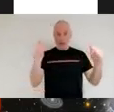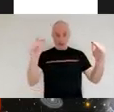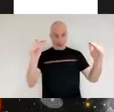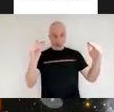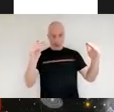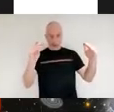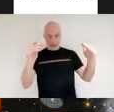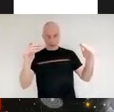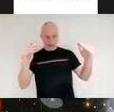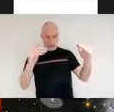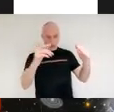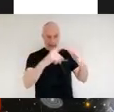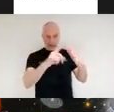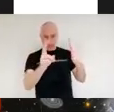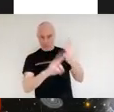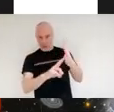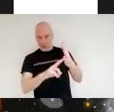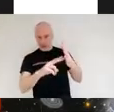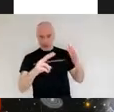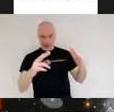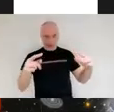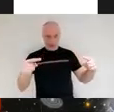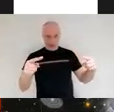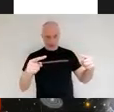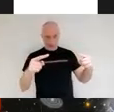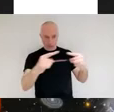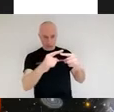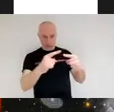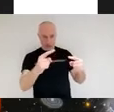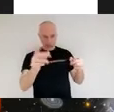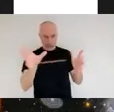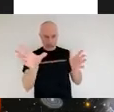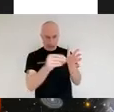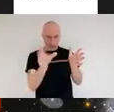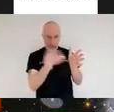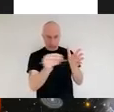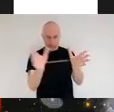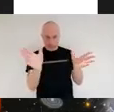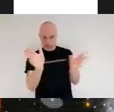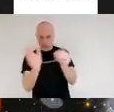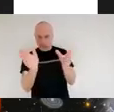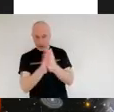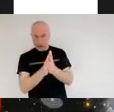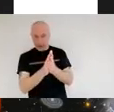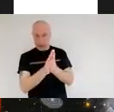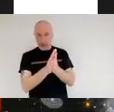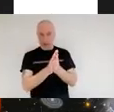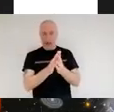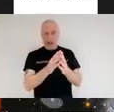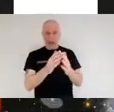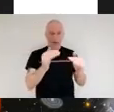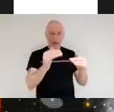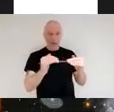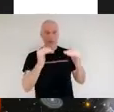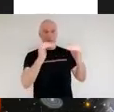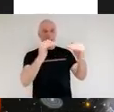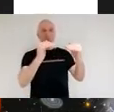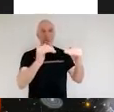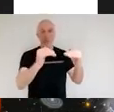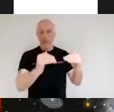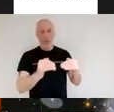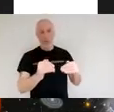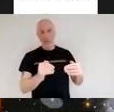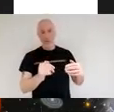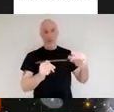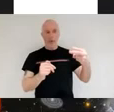of electrons electrons if they absorb enough energy can be excited up to another energy level or two or three